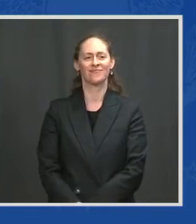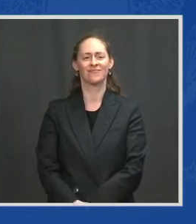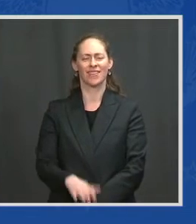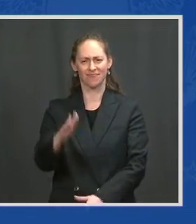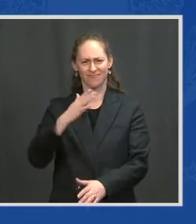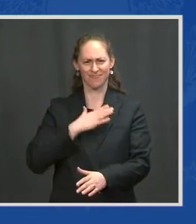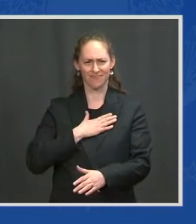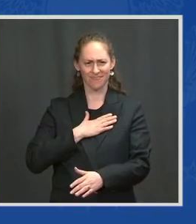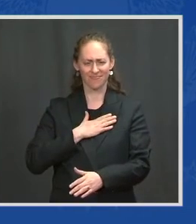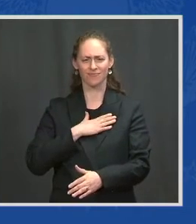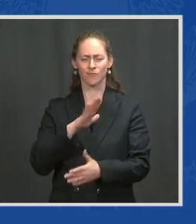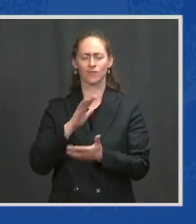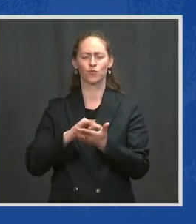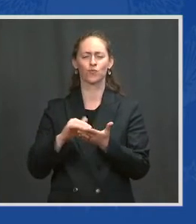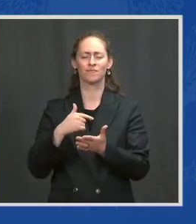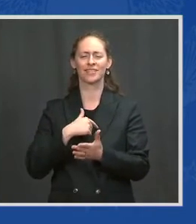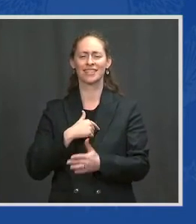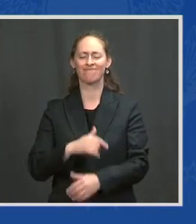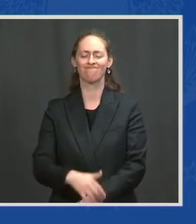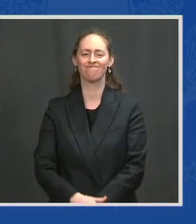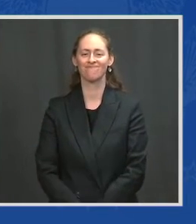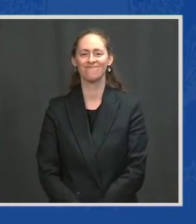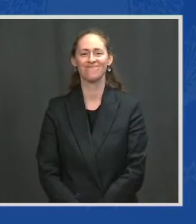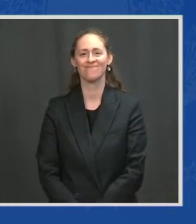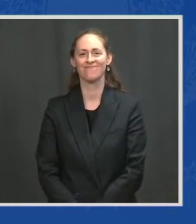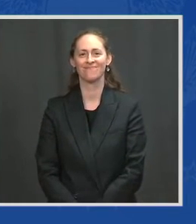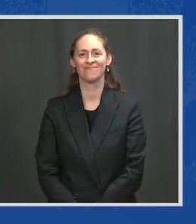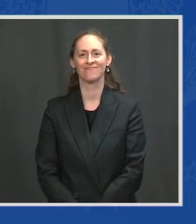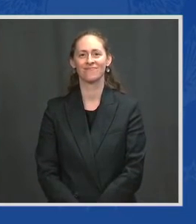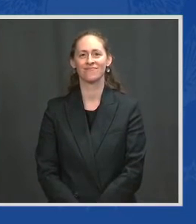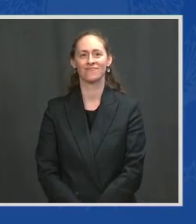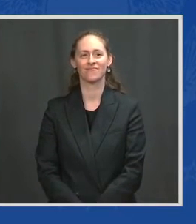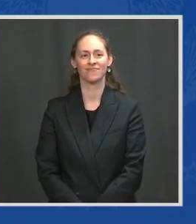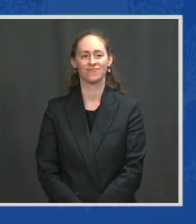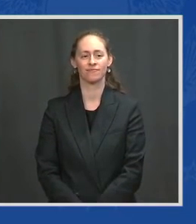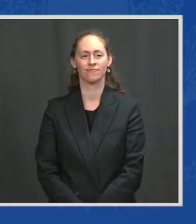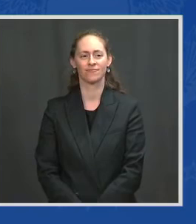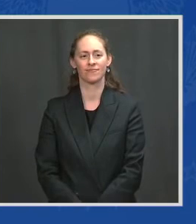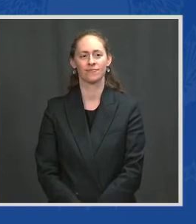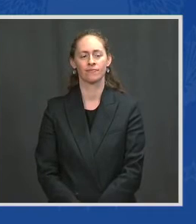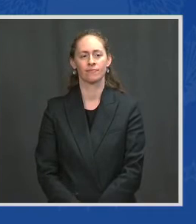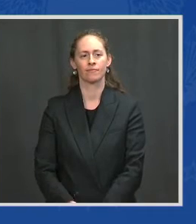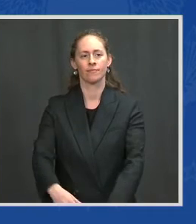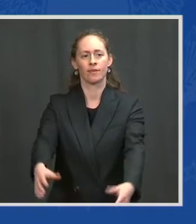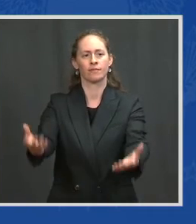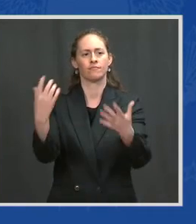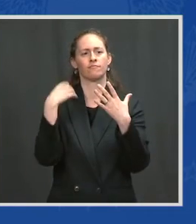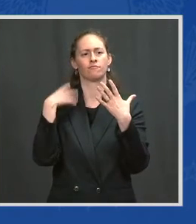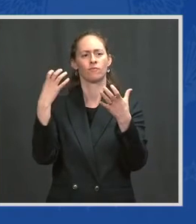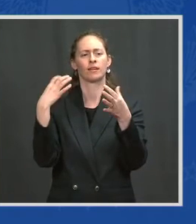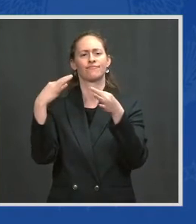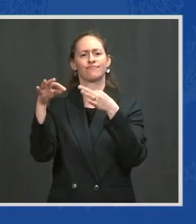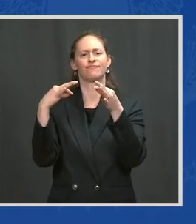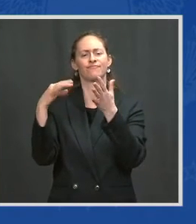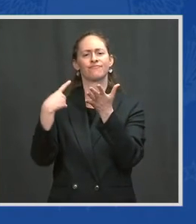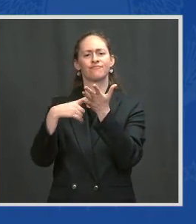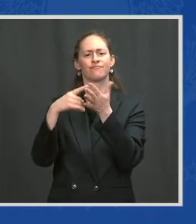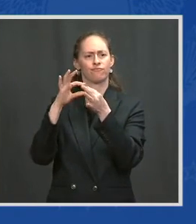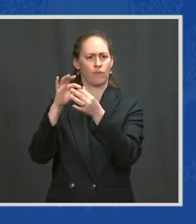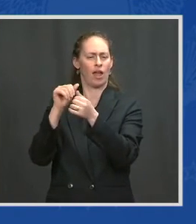I'd like to start by saying a few words about the ransomware cyber attack currently impacting Colonial Pipeline.